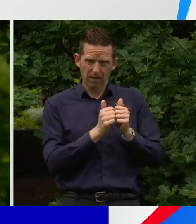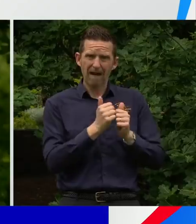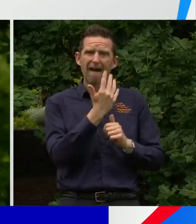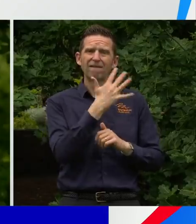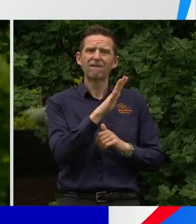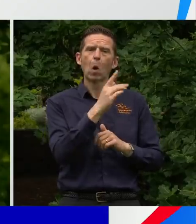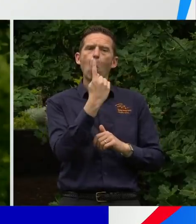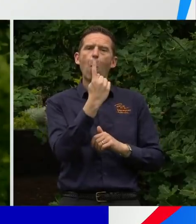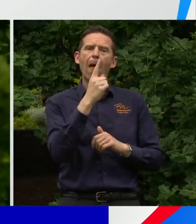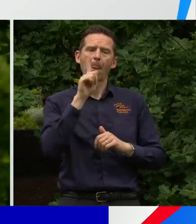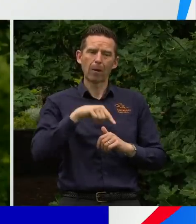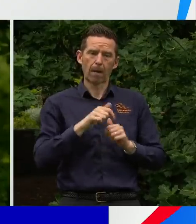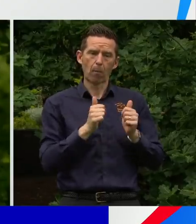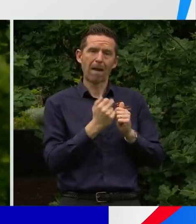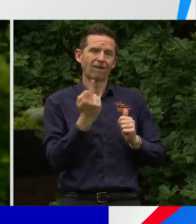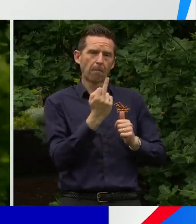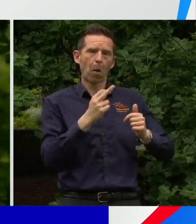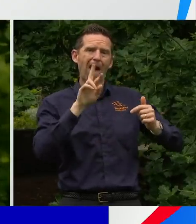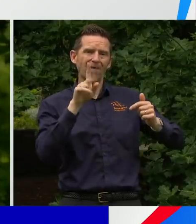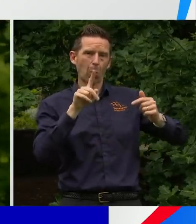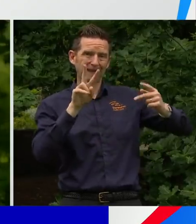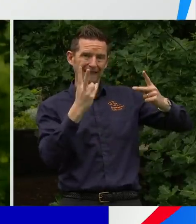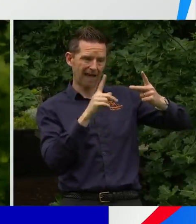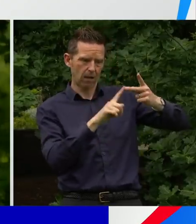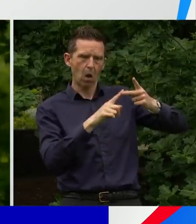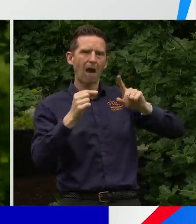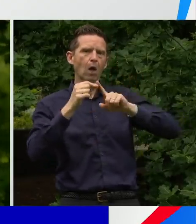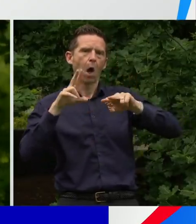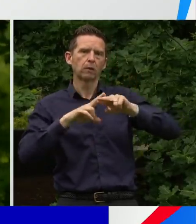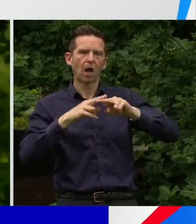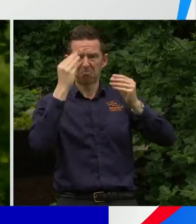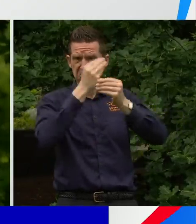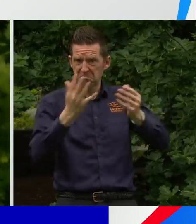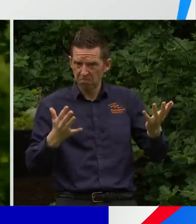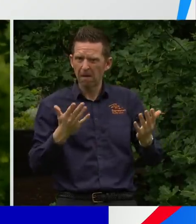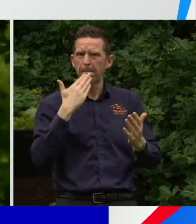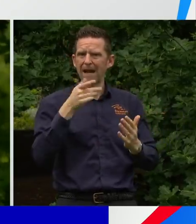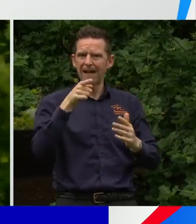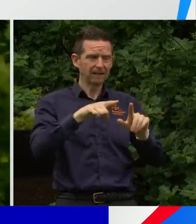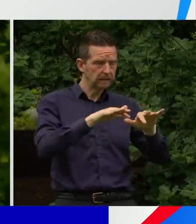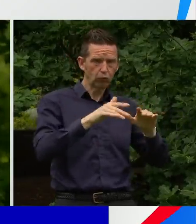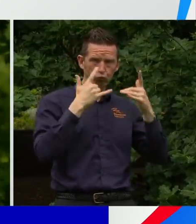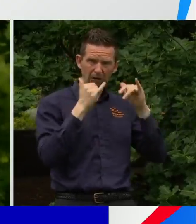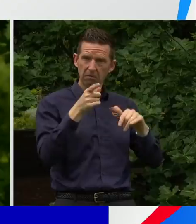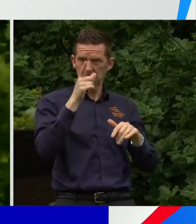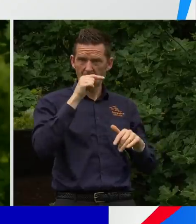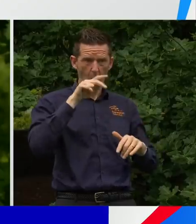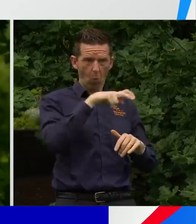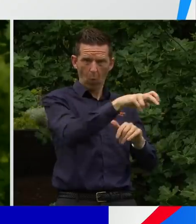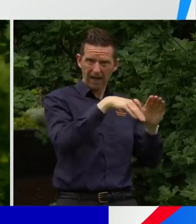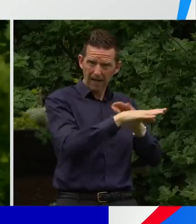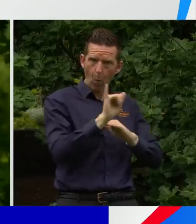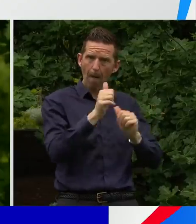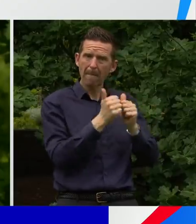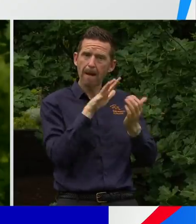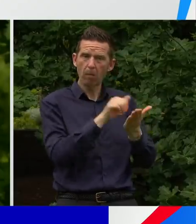second dose Pfizer appointments. So please go online, get the information, whether it's a walk up or making an appointment, but there's vaccine